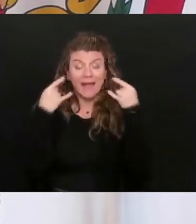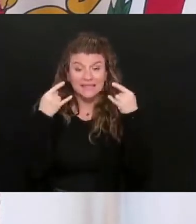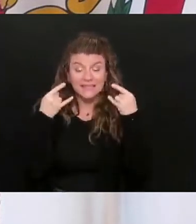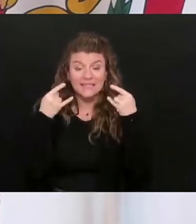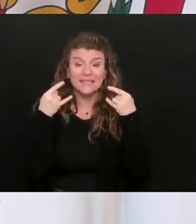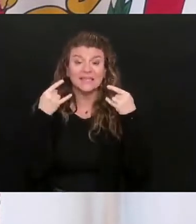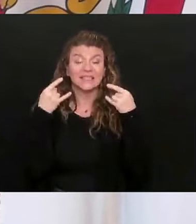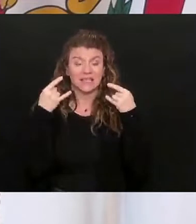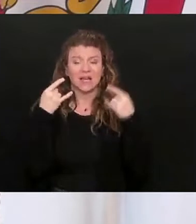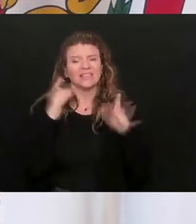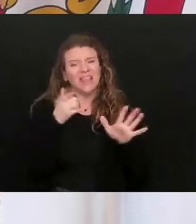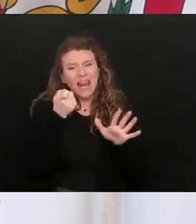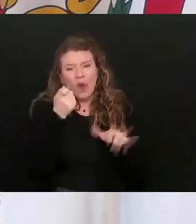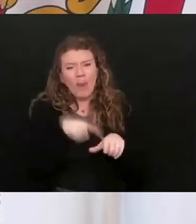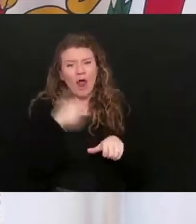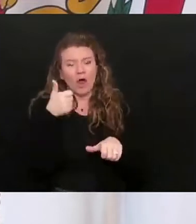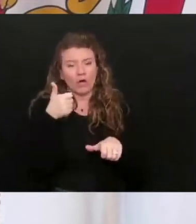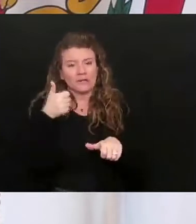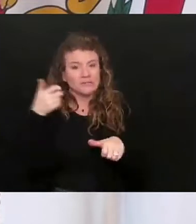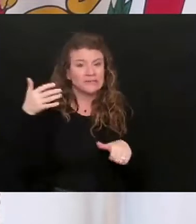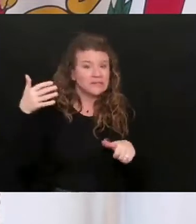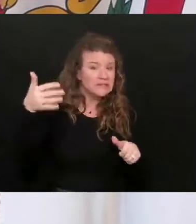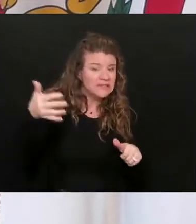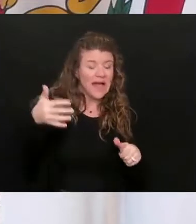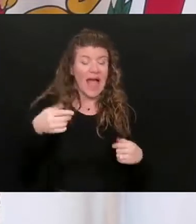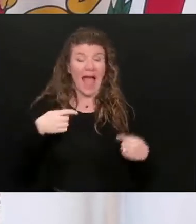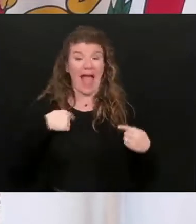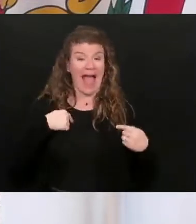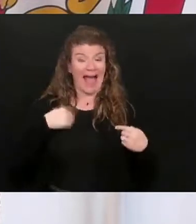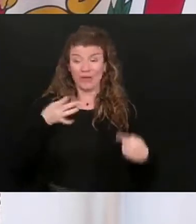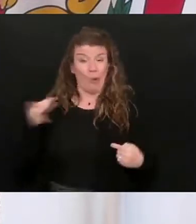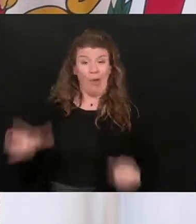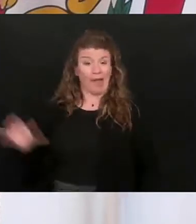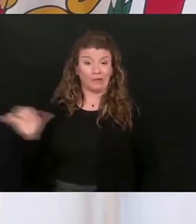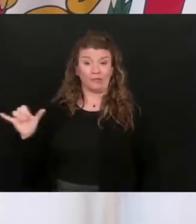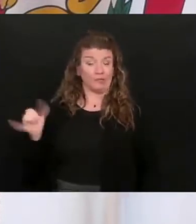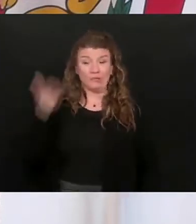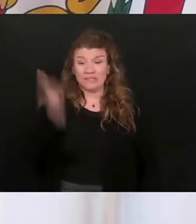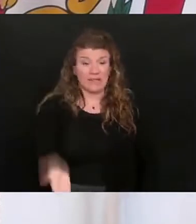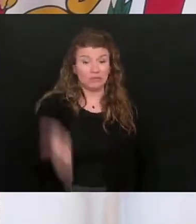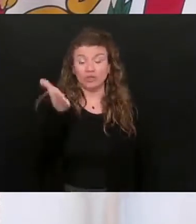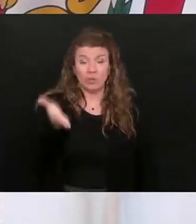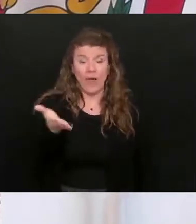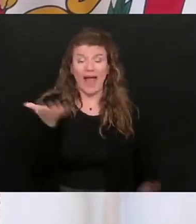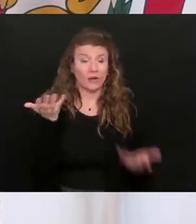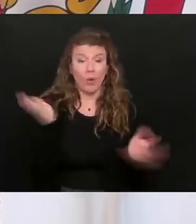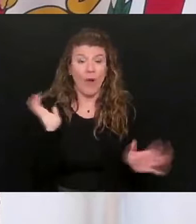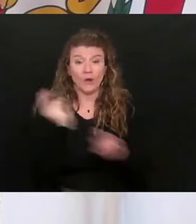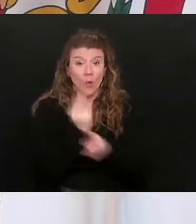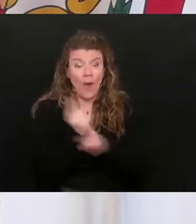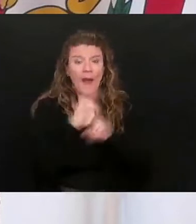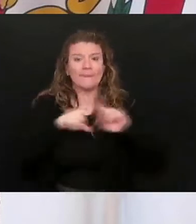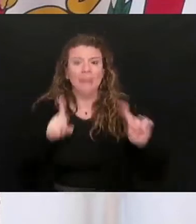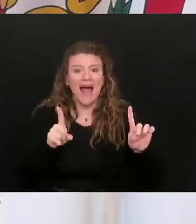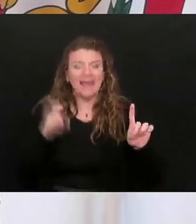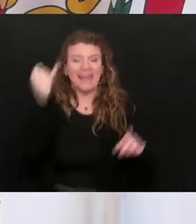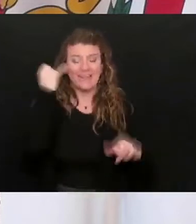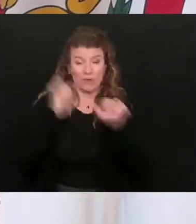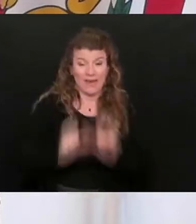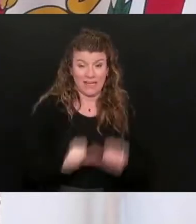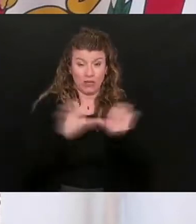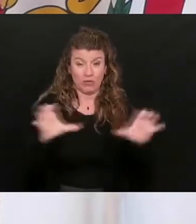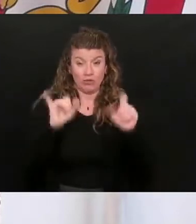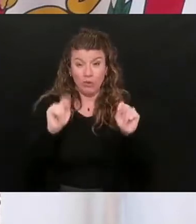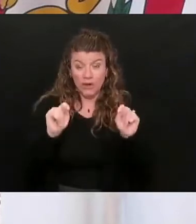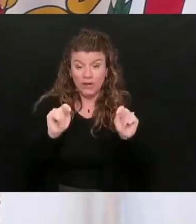a little bit longer. You know, I don't like it any more than you do, but if you'll just continue to do that,